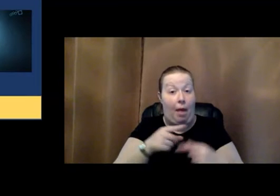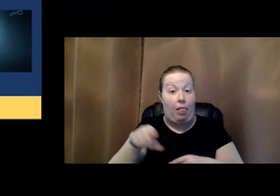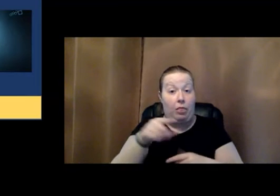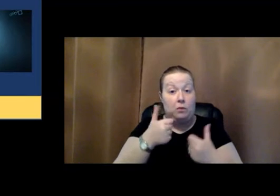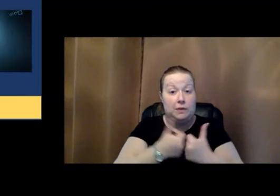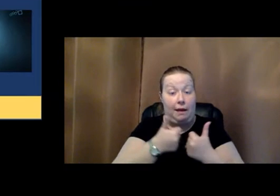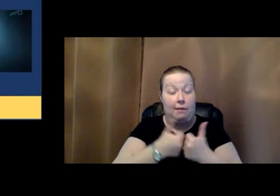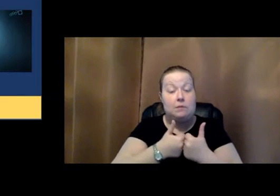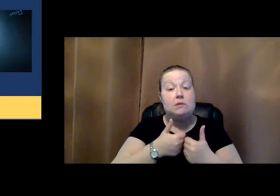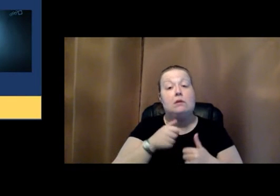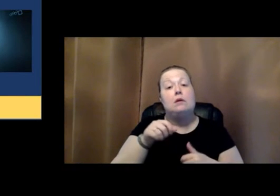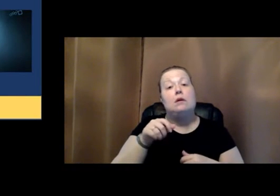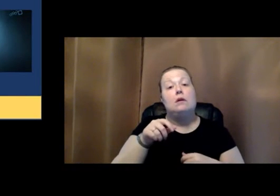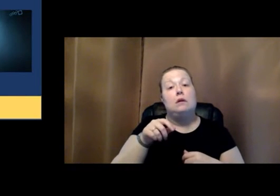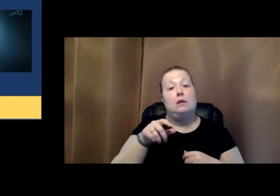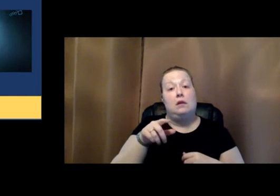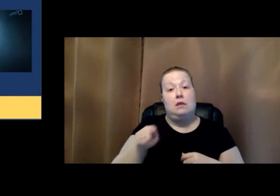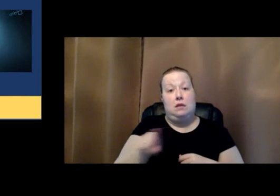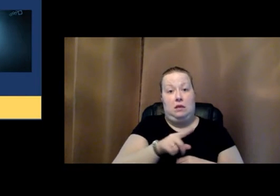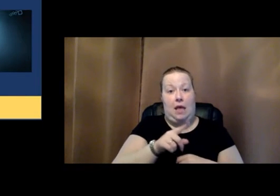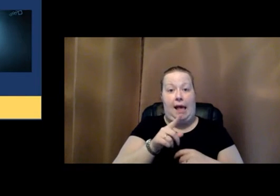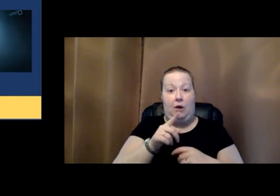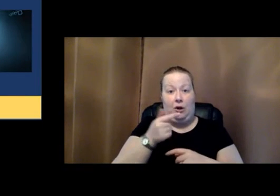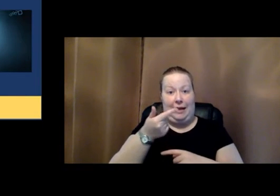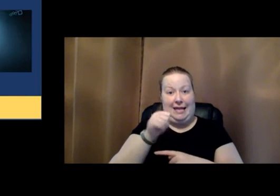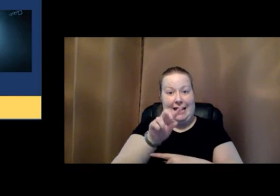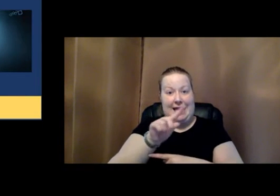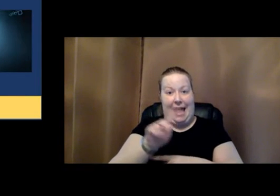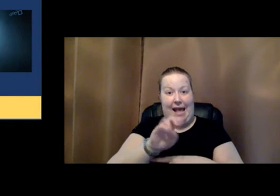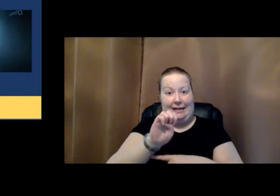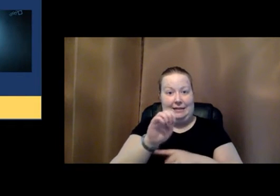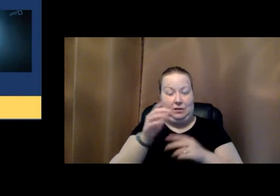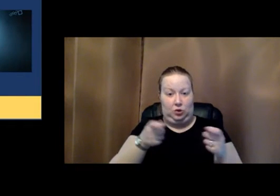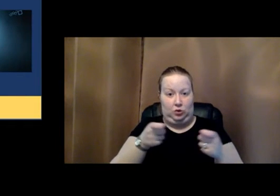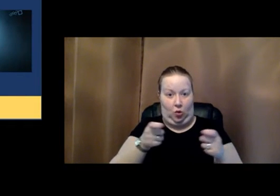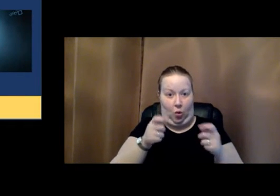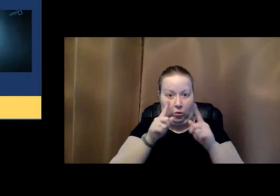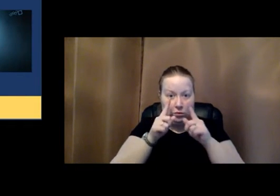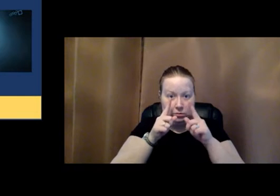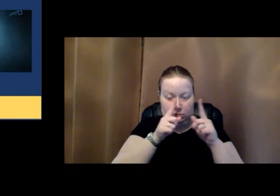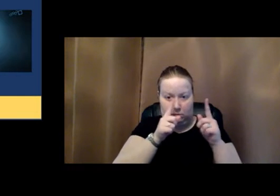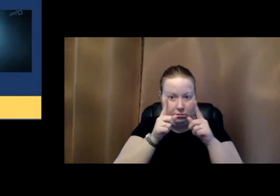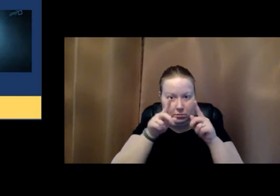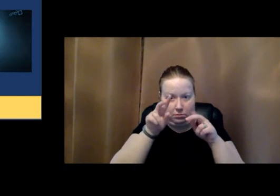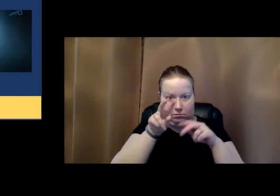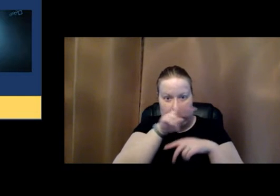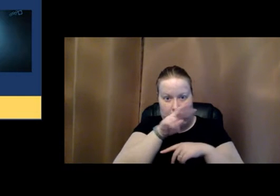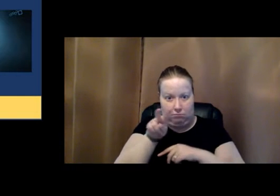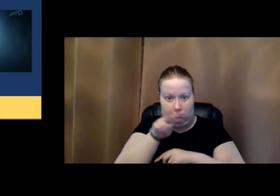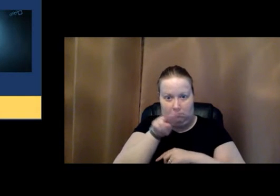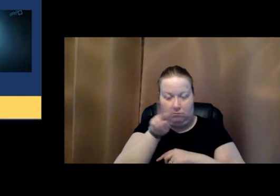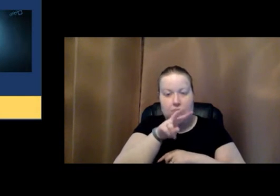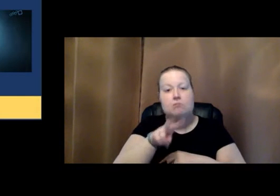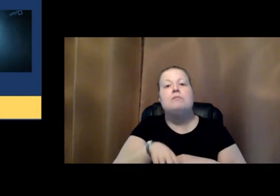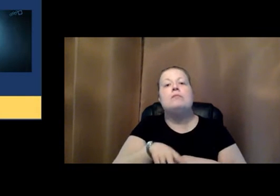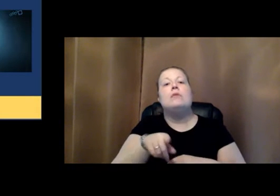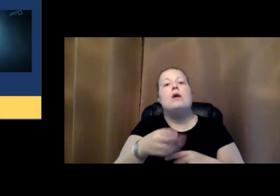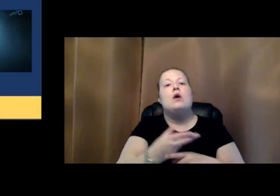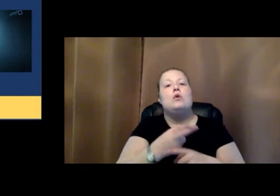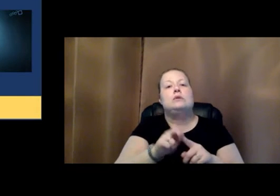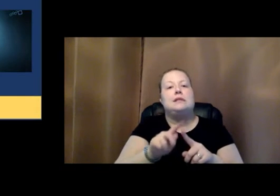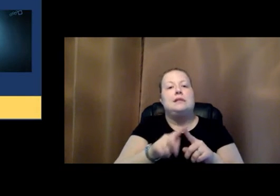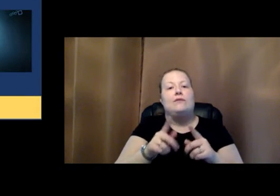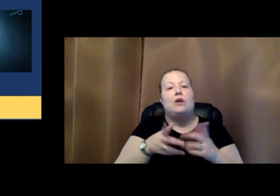use that they are gaze-controlled video games, and they use different interactive and playful gamified